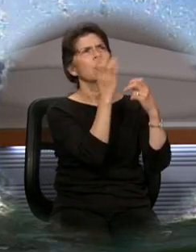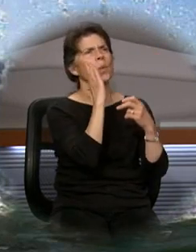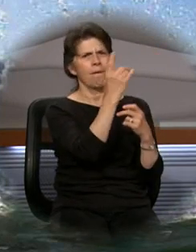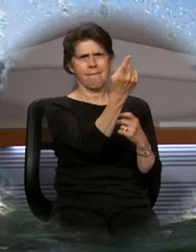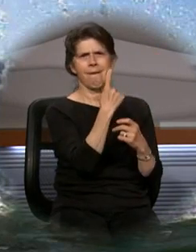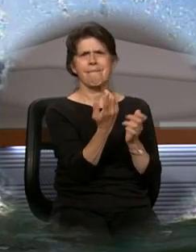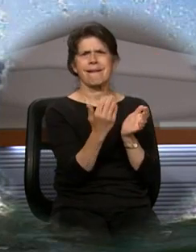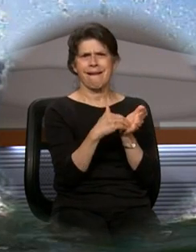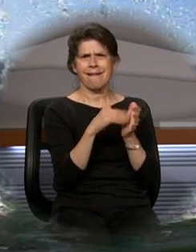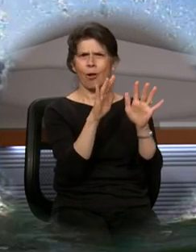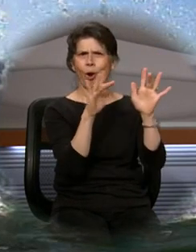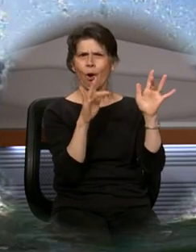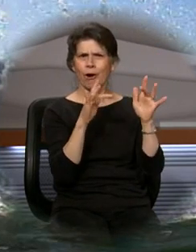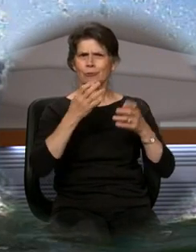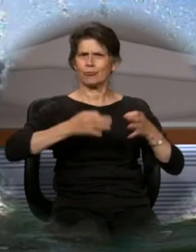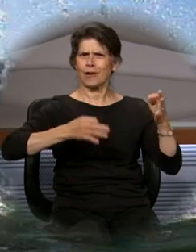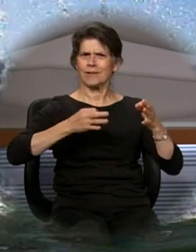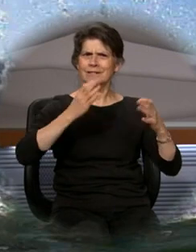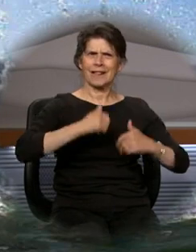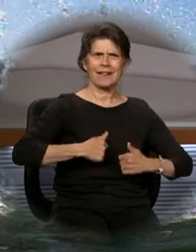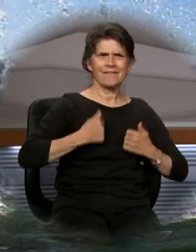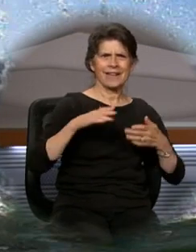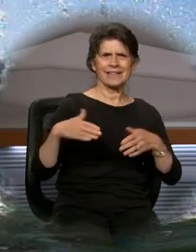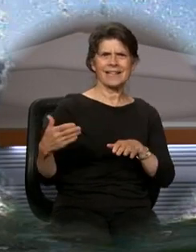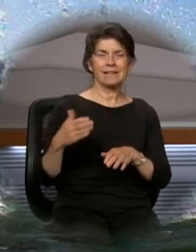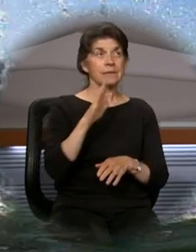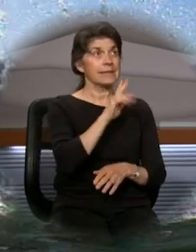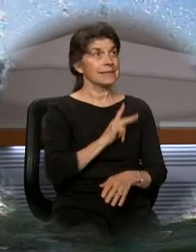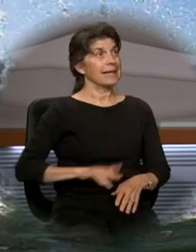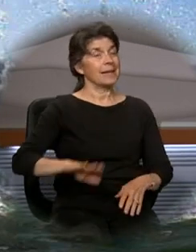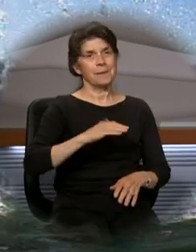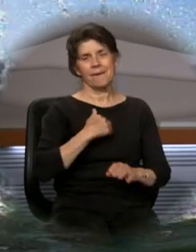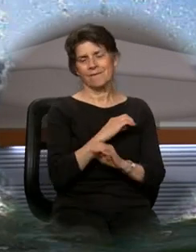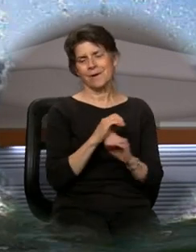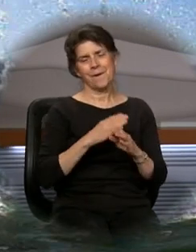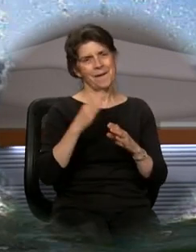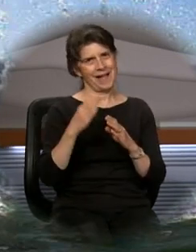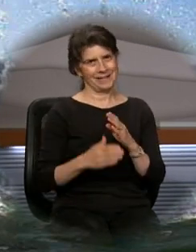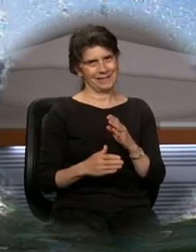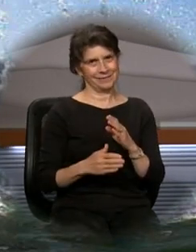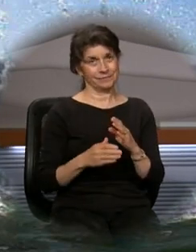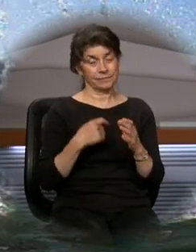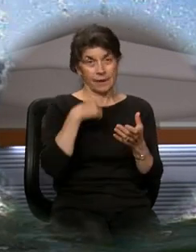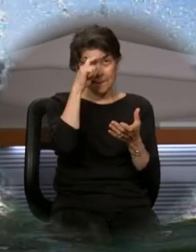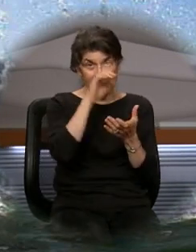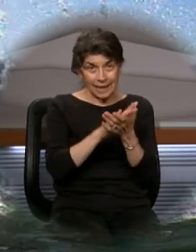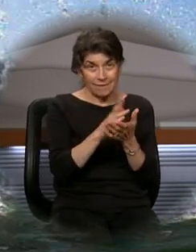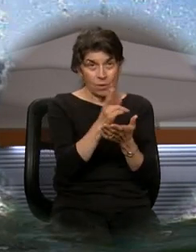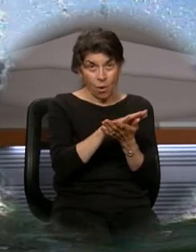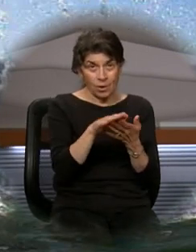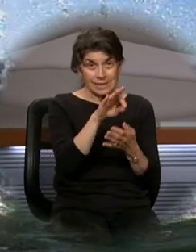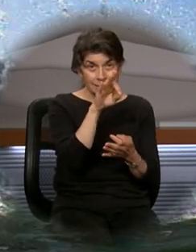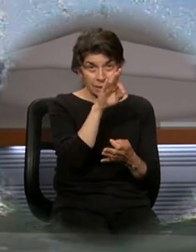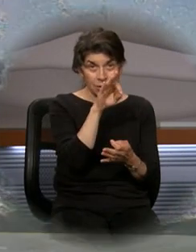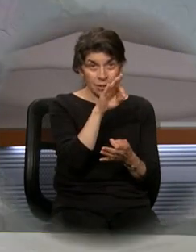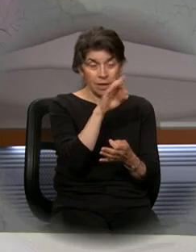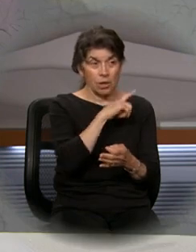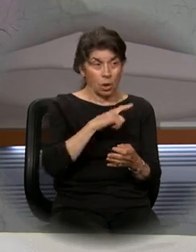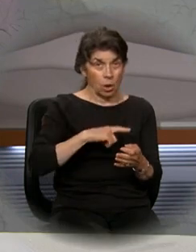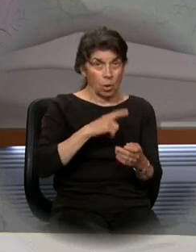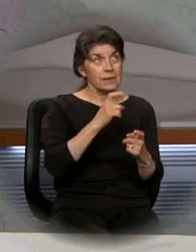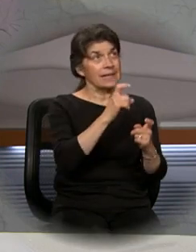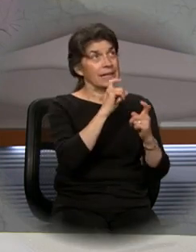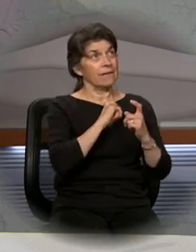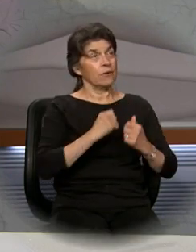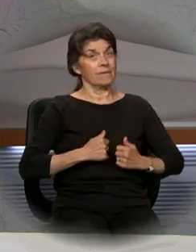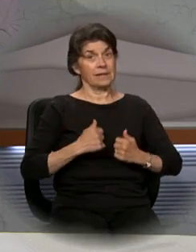come again in glory to judge the living and the dead and his kingdom will have no end. I believe in the Holy Spirit, the Lord,